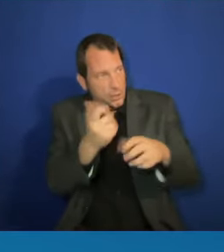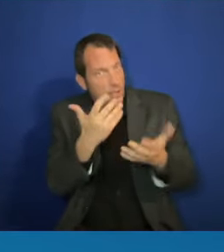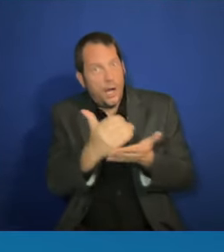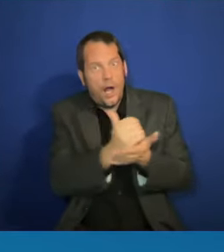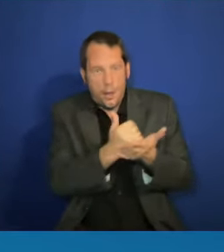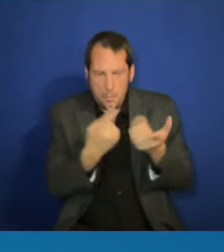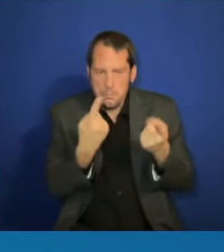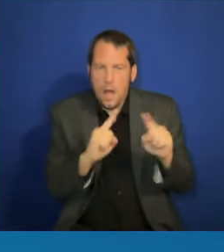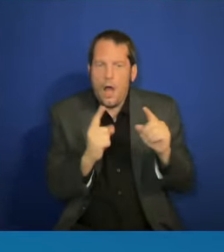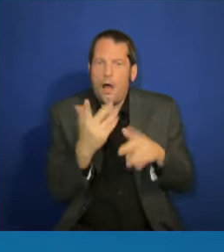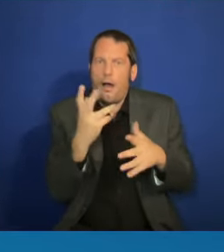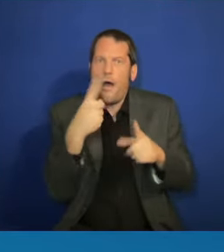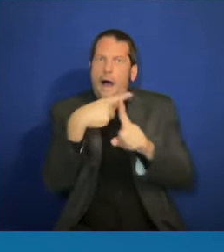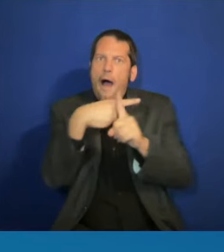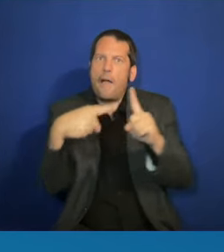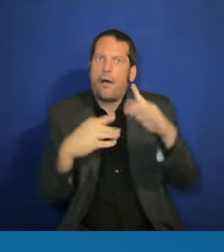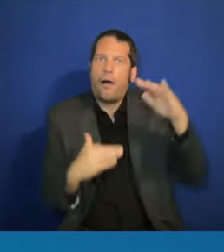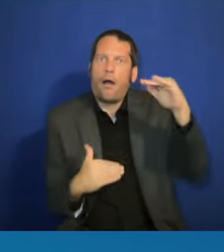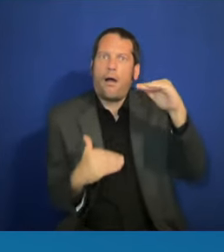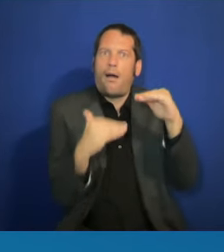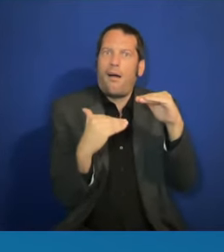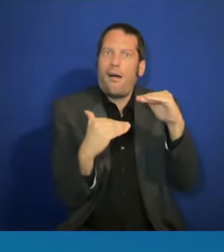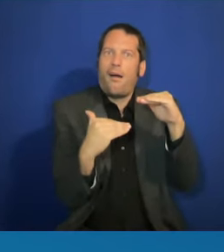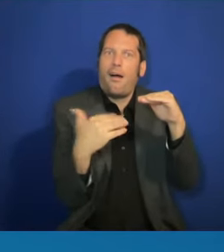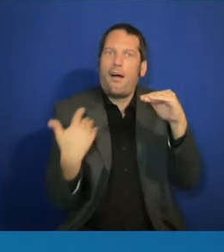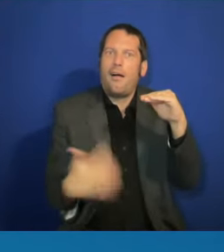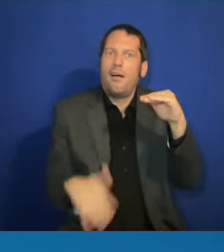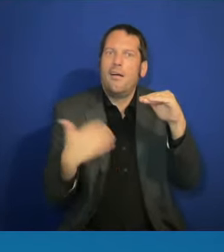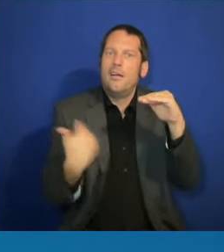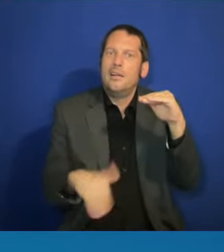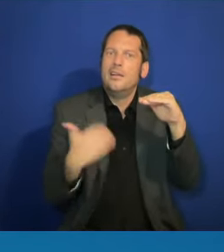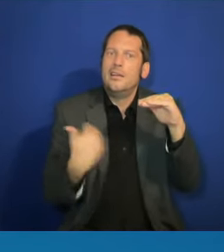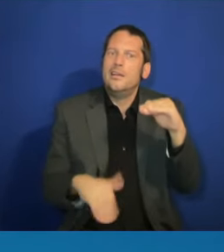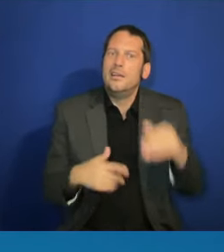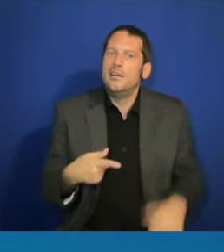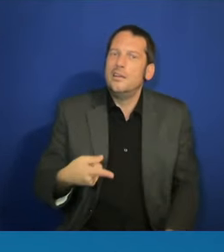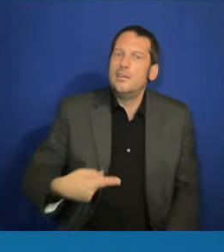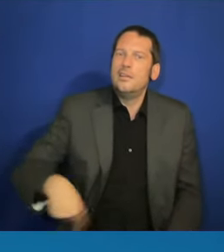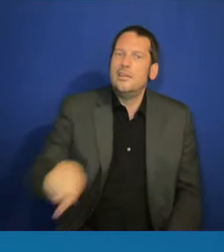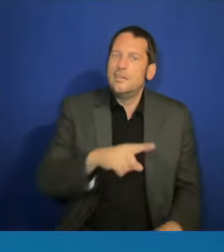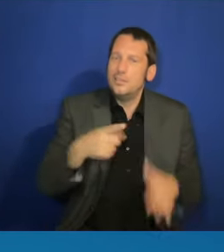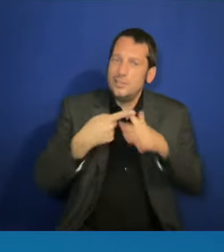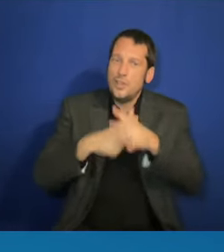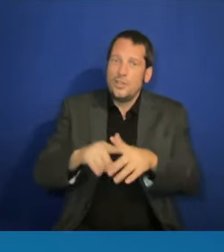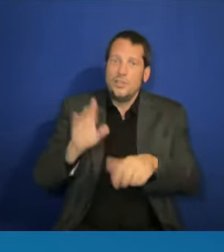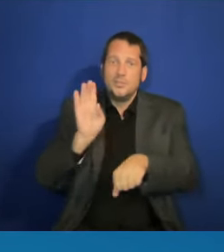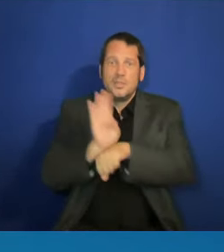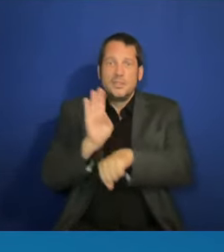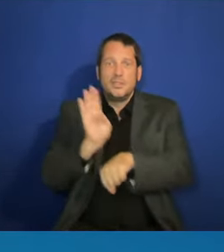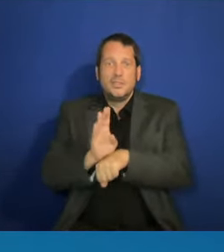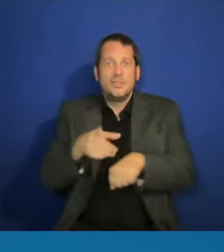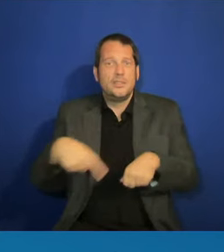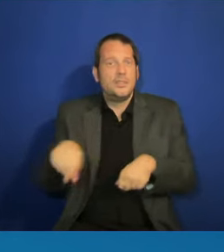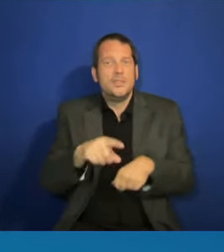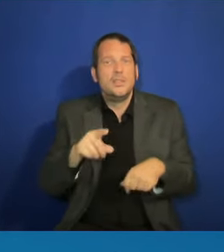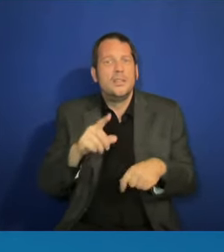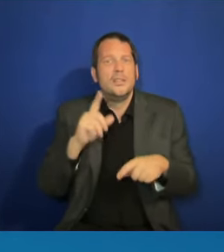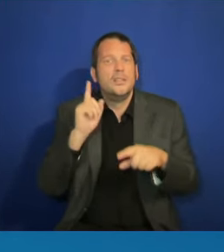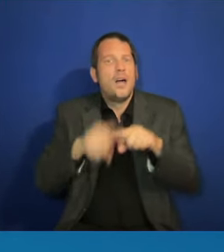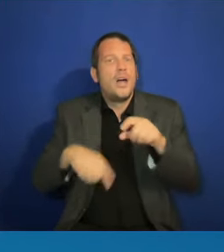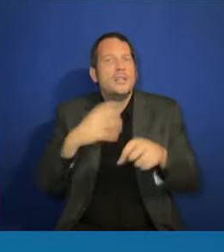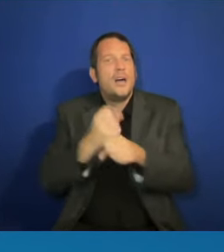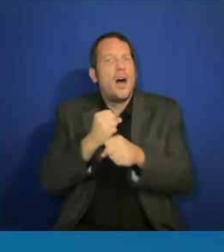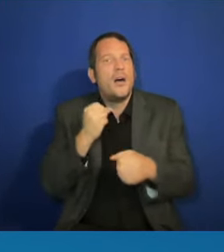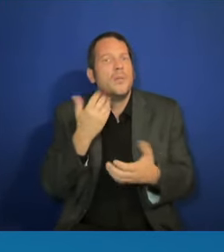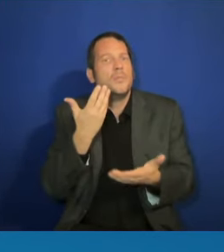businesses, venture capitalists don't come to them. They can't get the bank loans to grow their businesses. So, Madam Vice